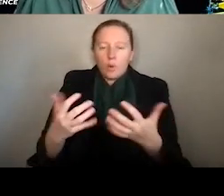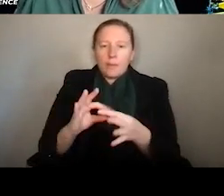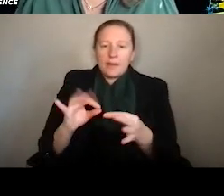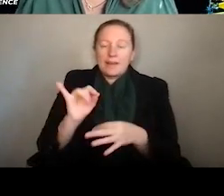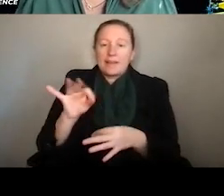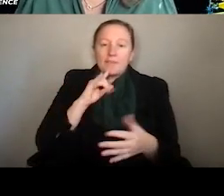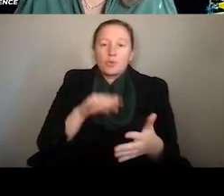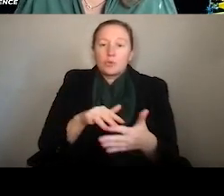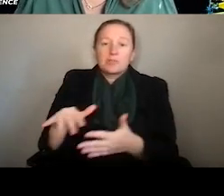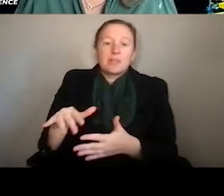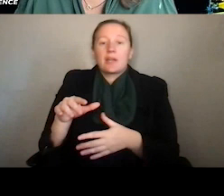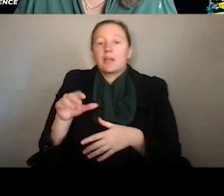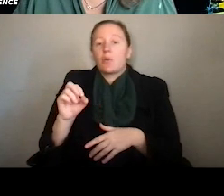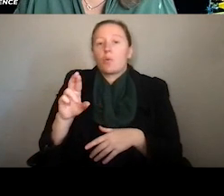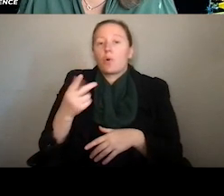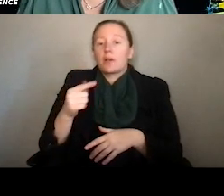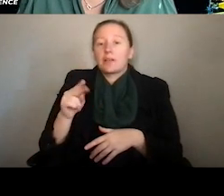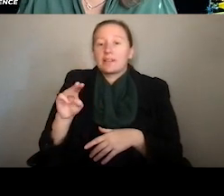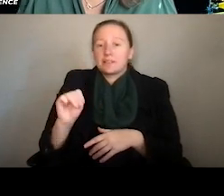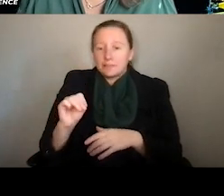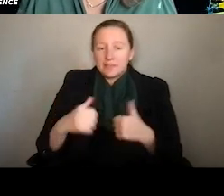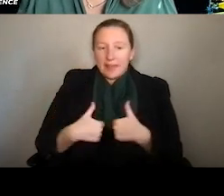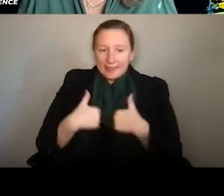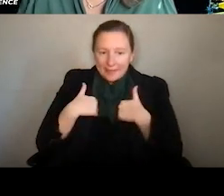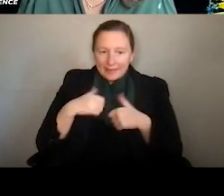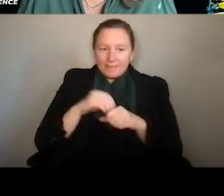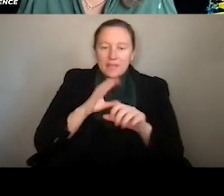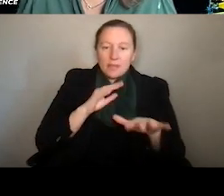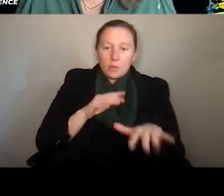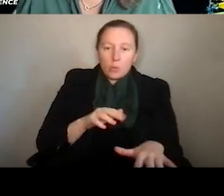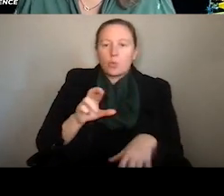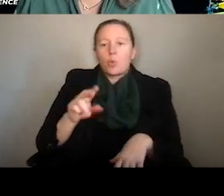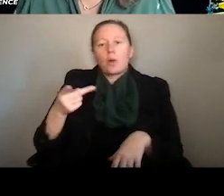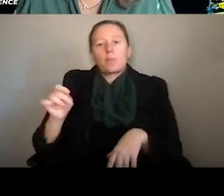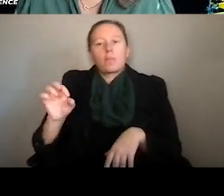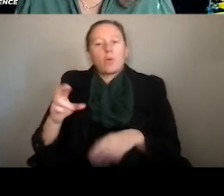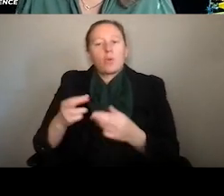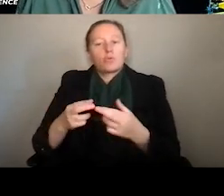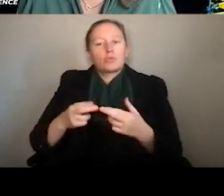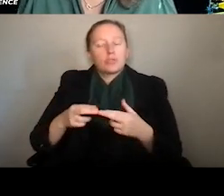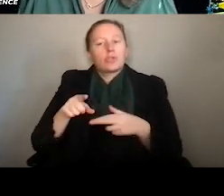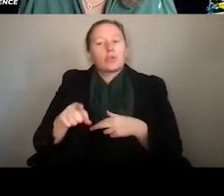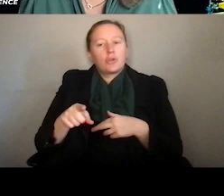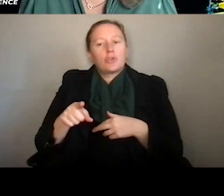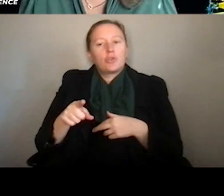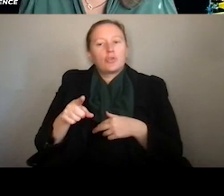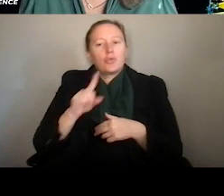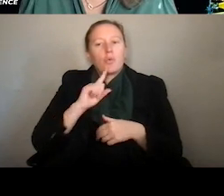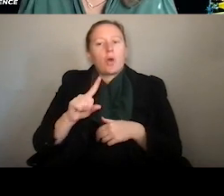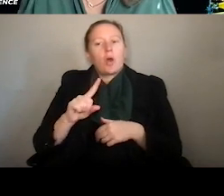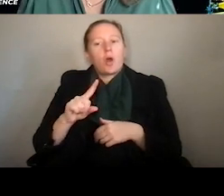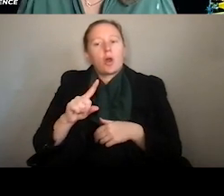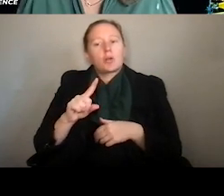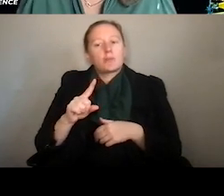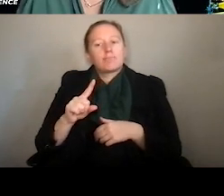you study organisms that live either in the ocean or the polar regions, you actually come to programs within the geosciences directorate for